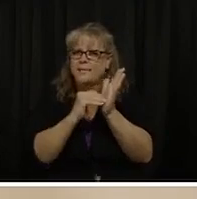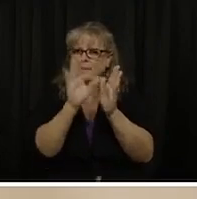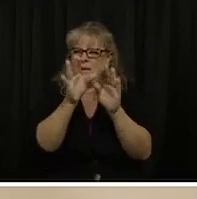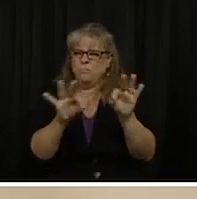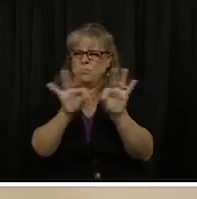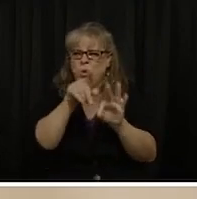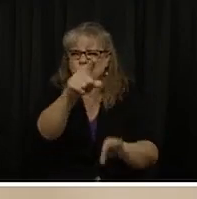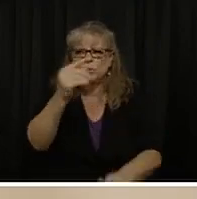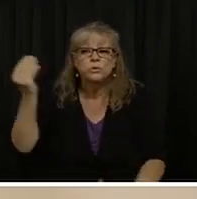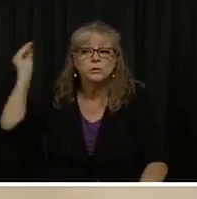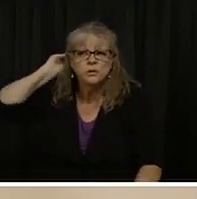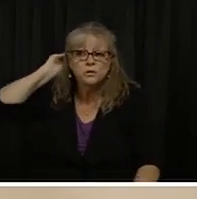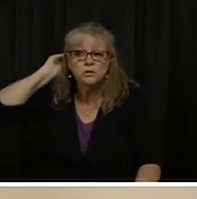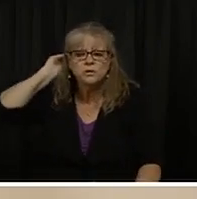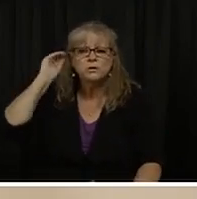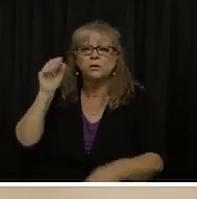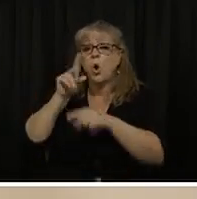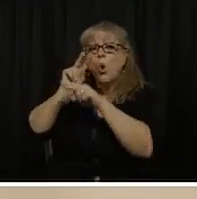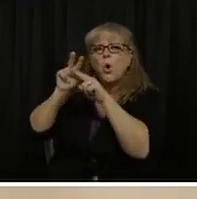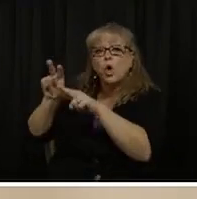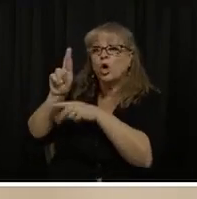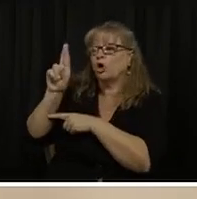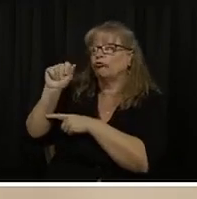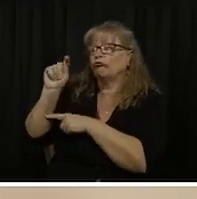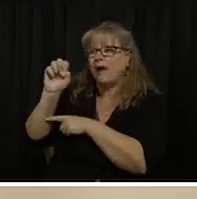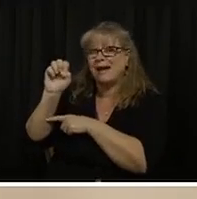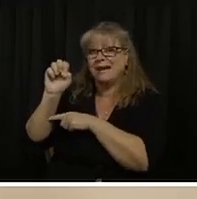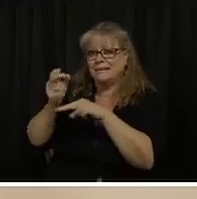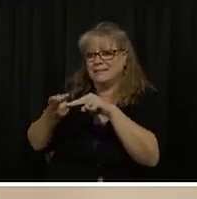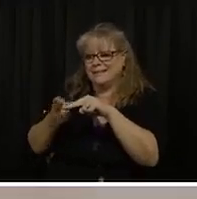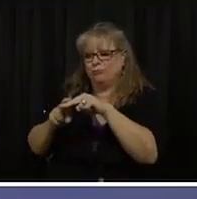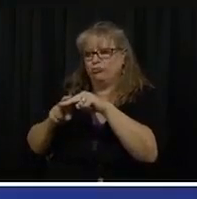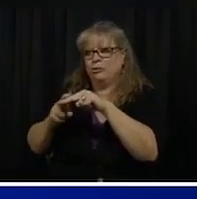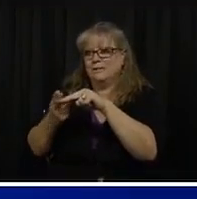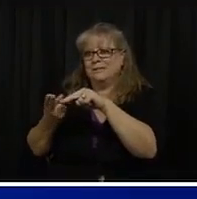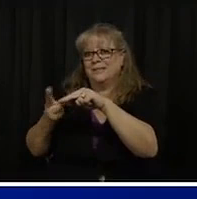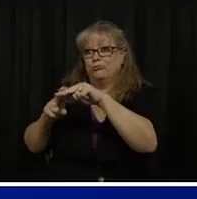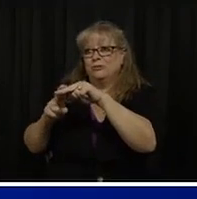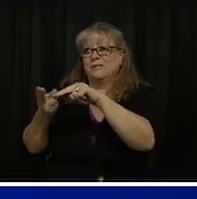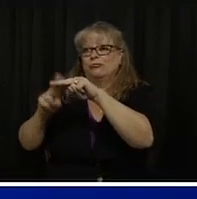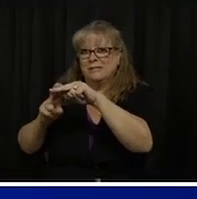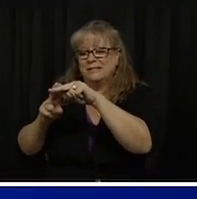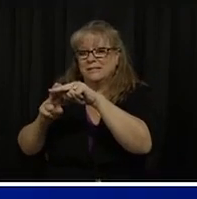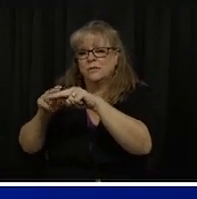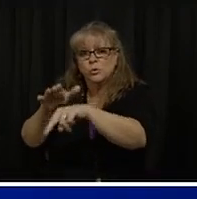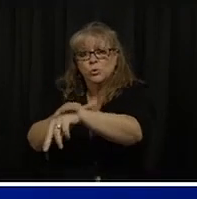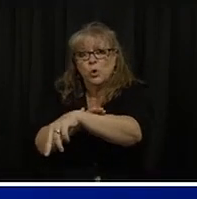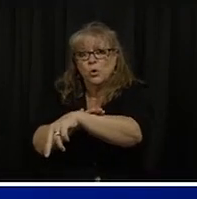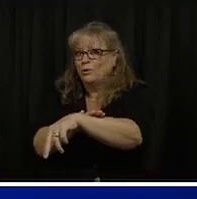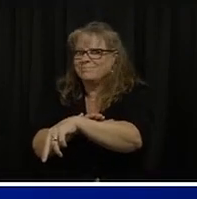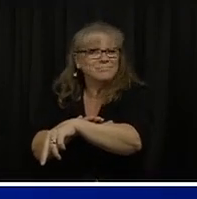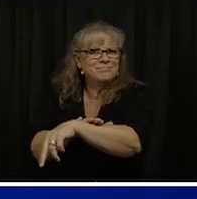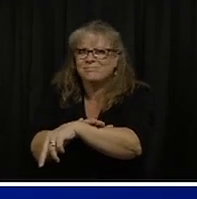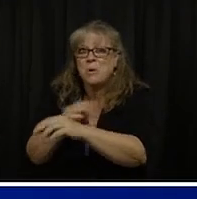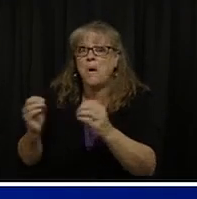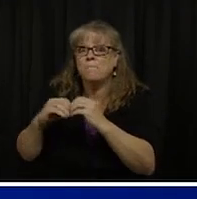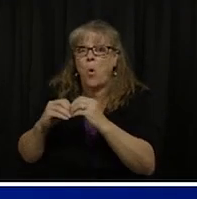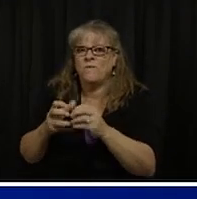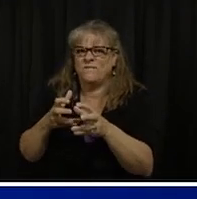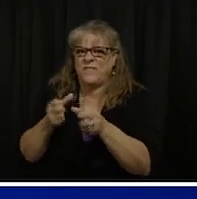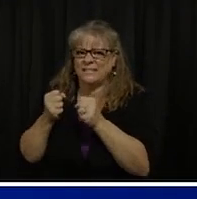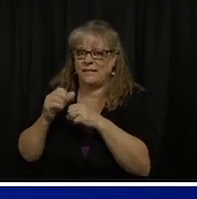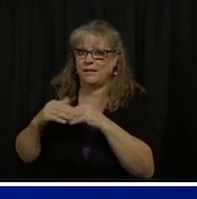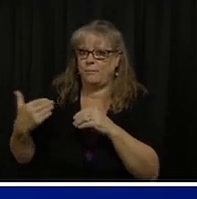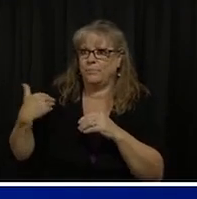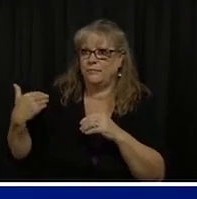cases we're seeing. So we're seeing growth in the rate of increase, so acceleration of our case numbers. This figure that is shown here